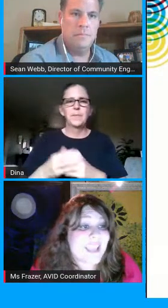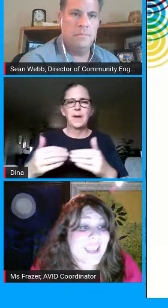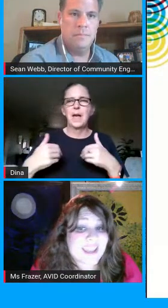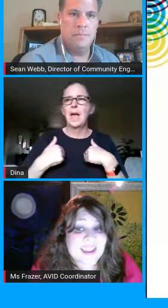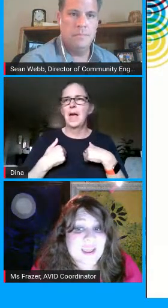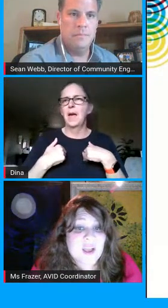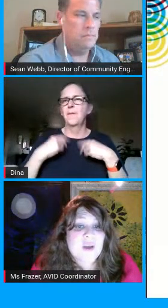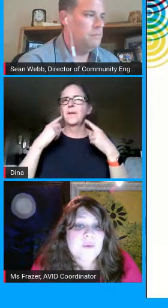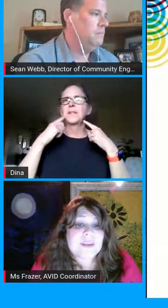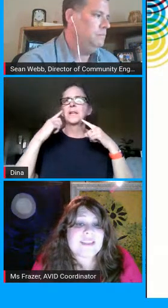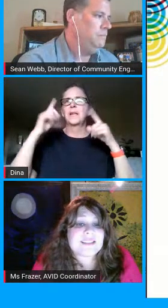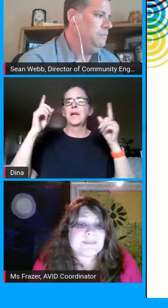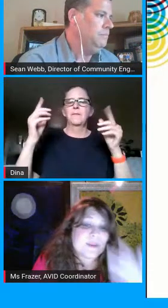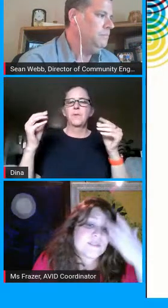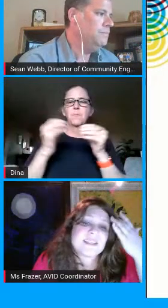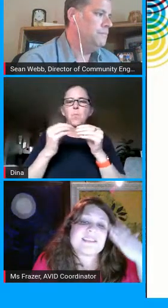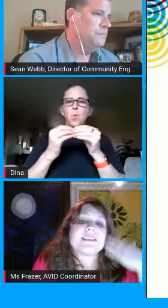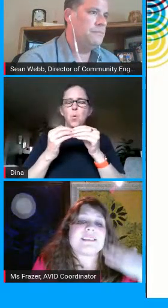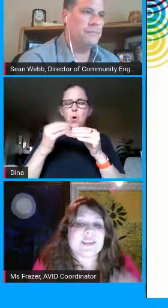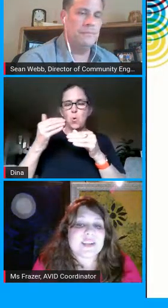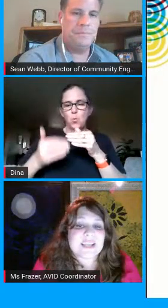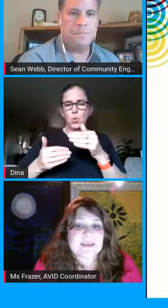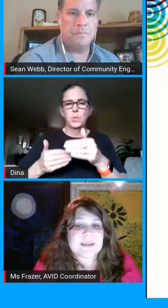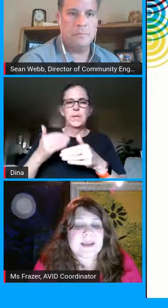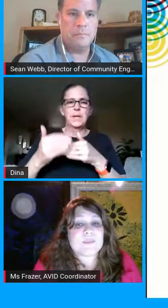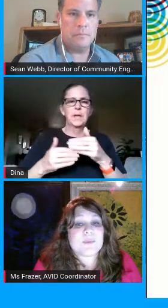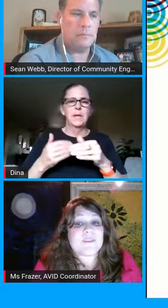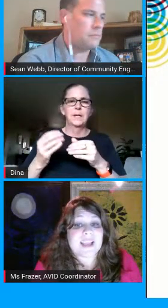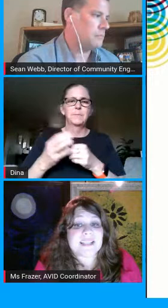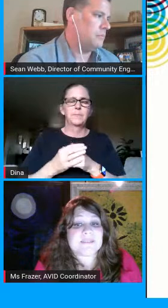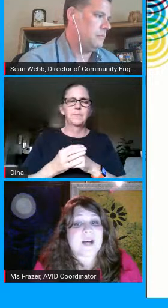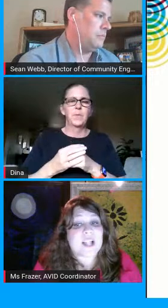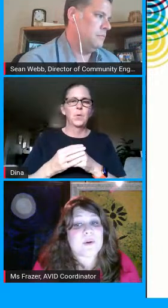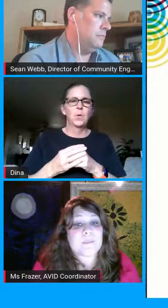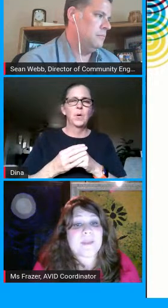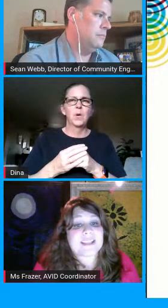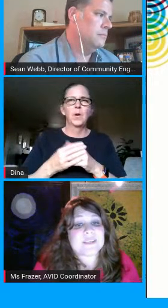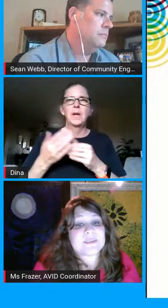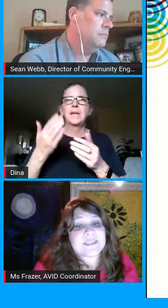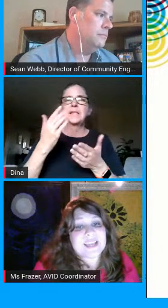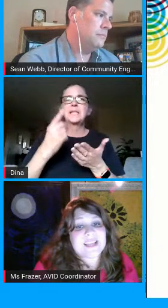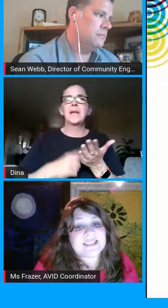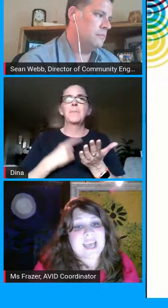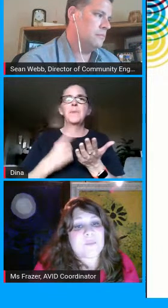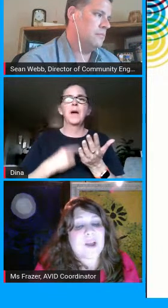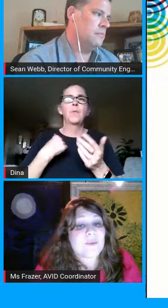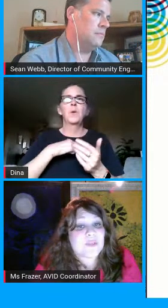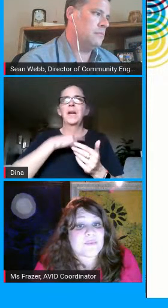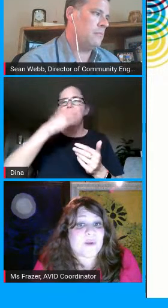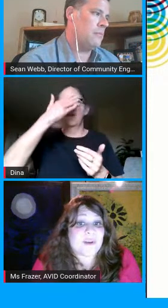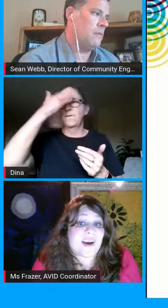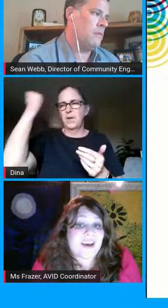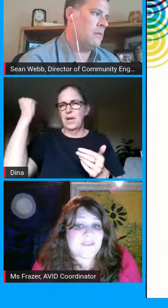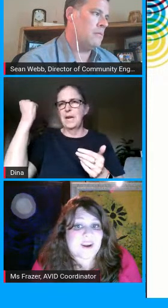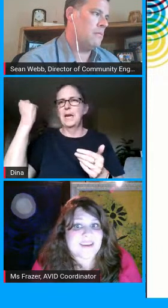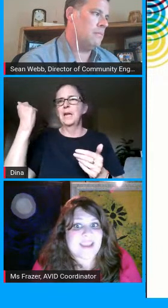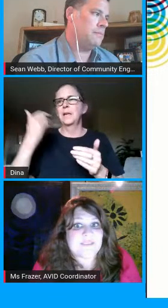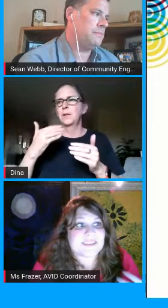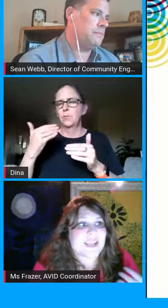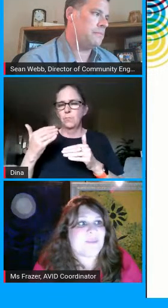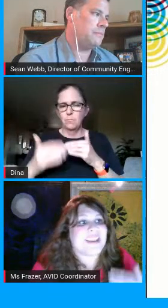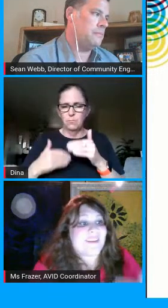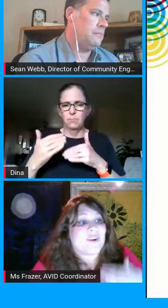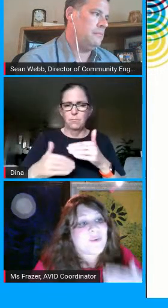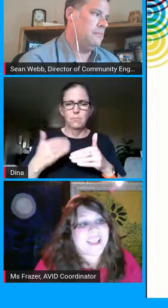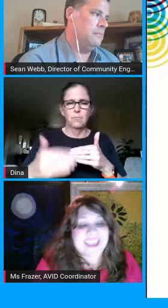morning routine with this move to distance learning sometimes we forget to follow our basic routines and when we're thrown off our